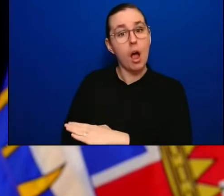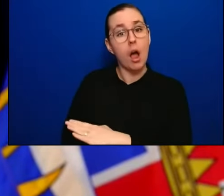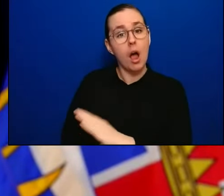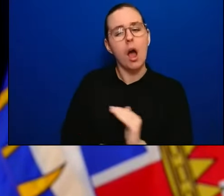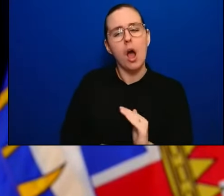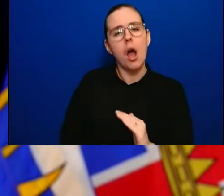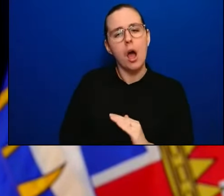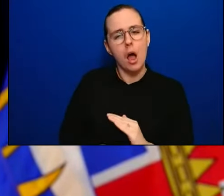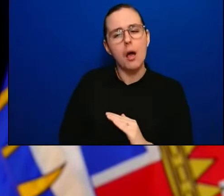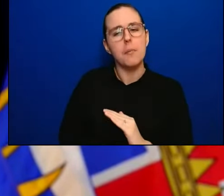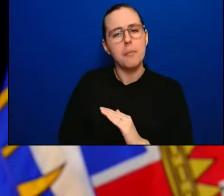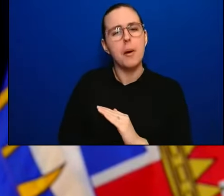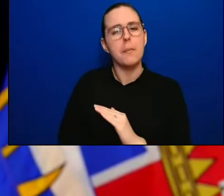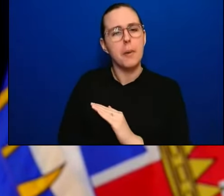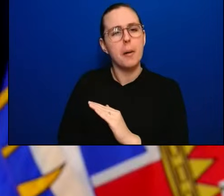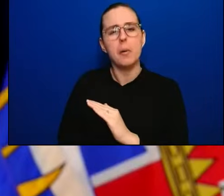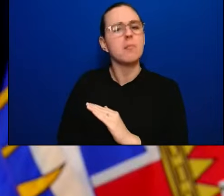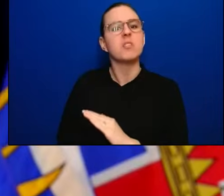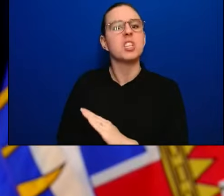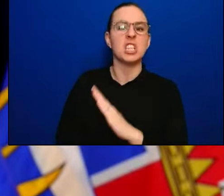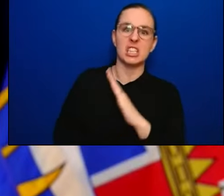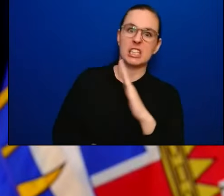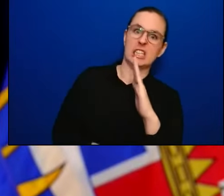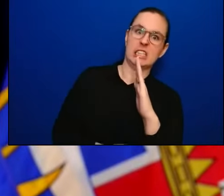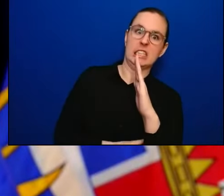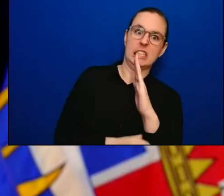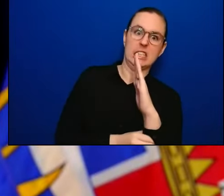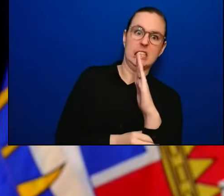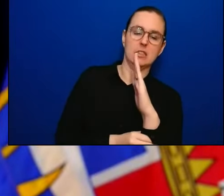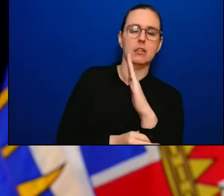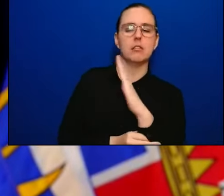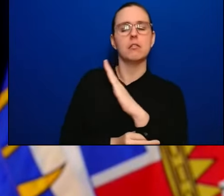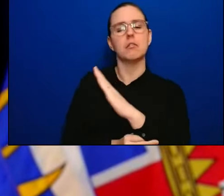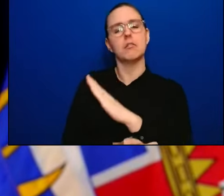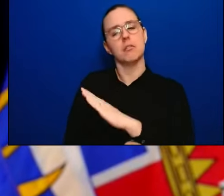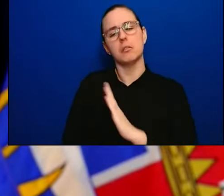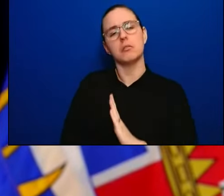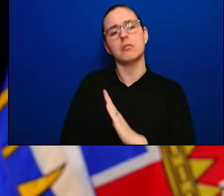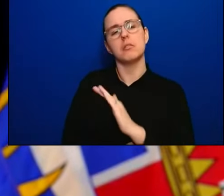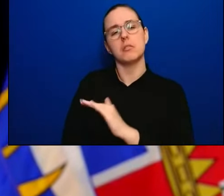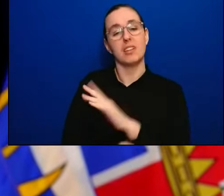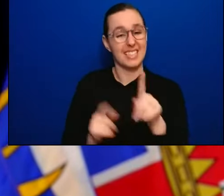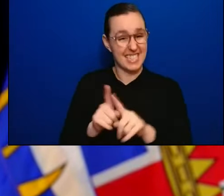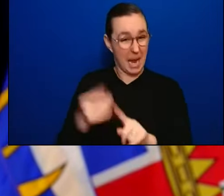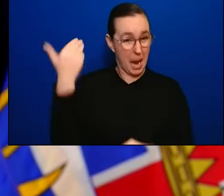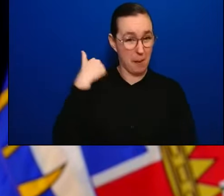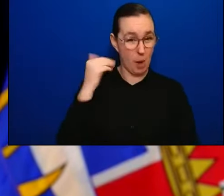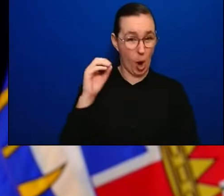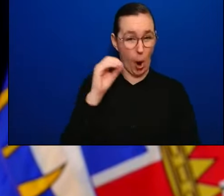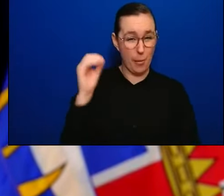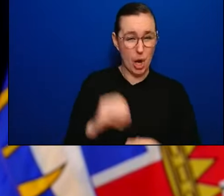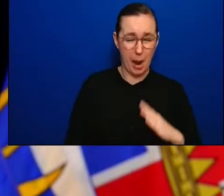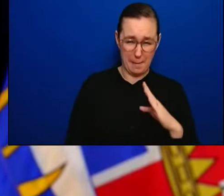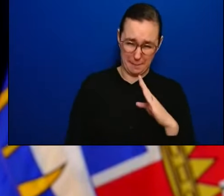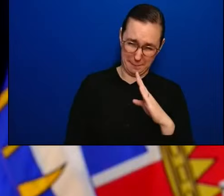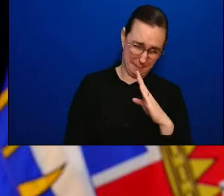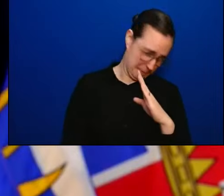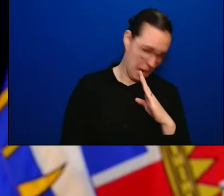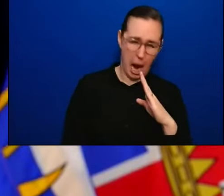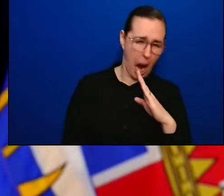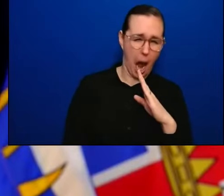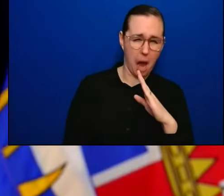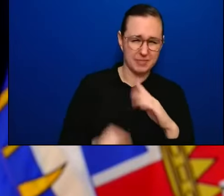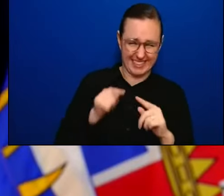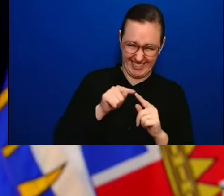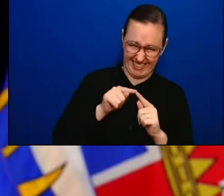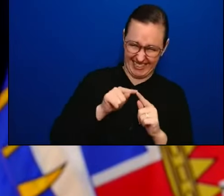what we saw with Omicron was a very rapid rise and then a gradual falling off. What this is predicting